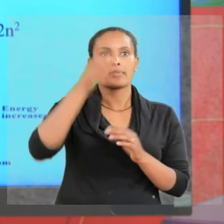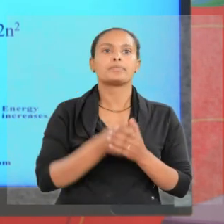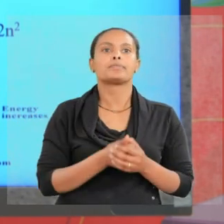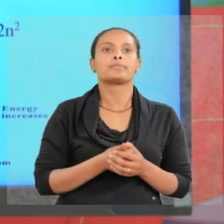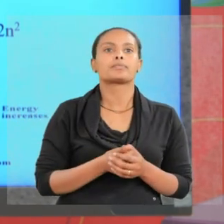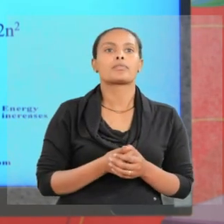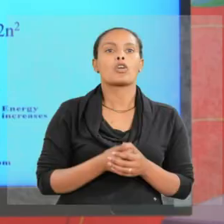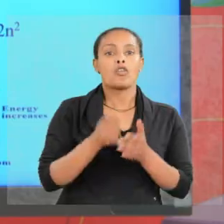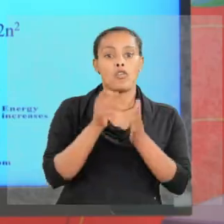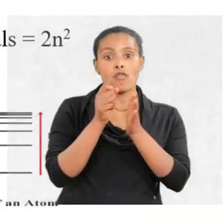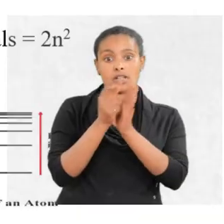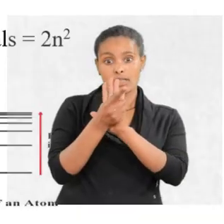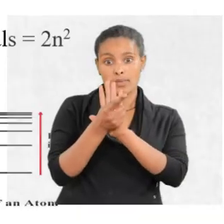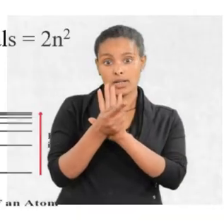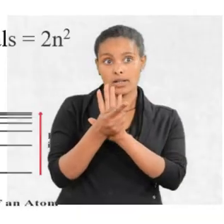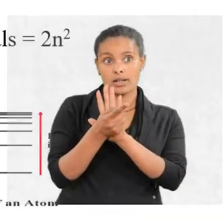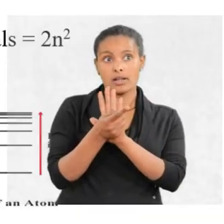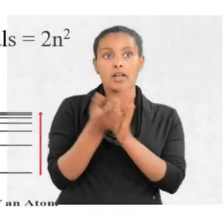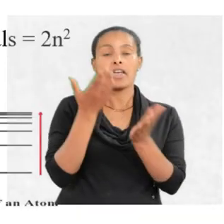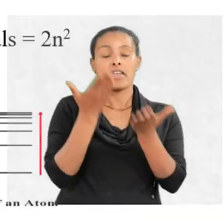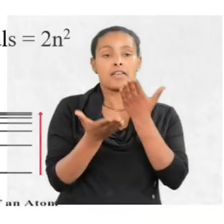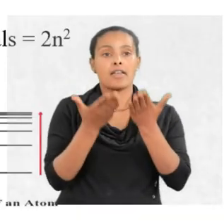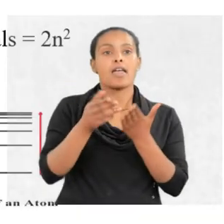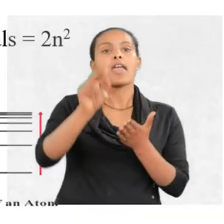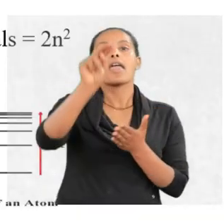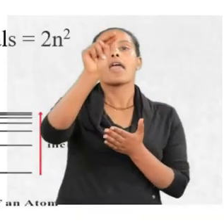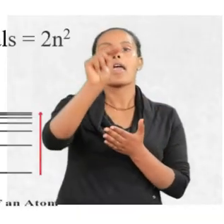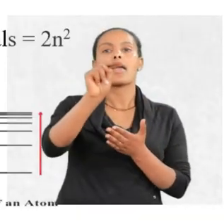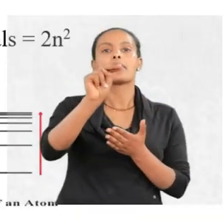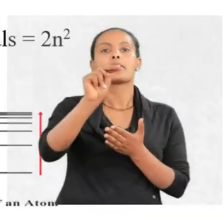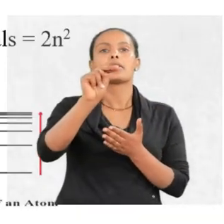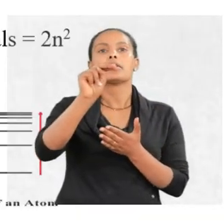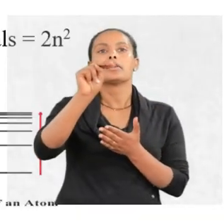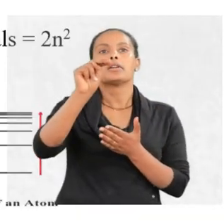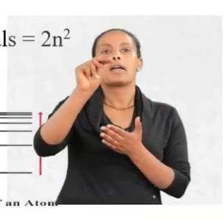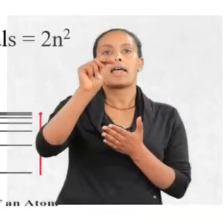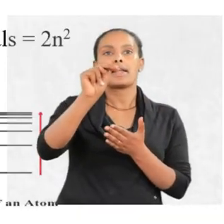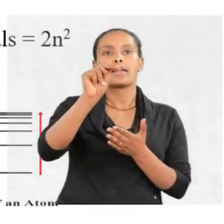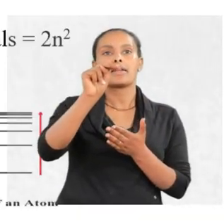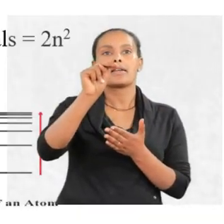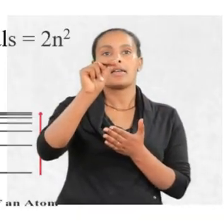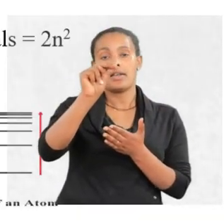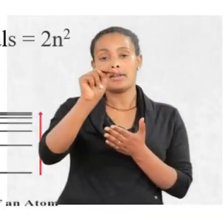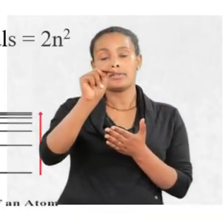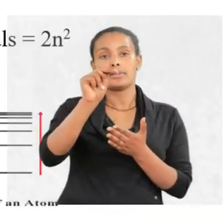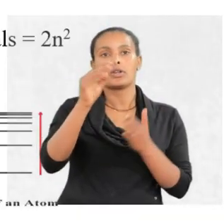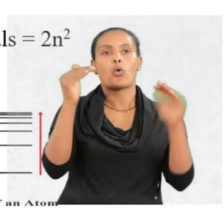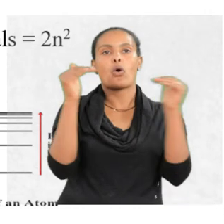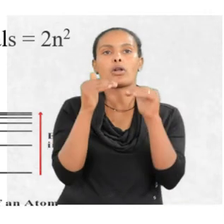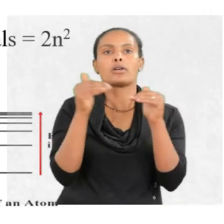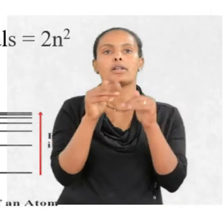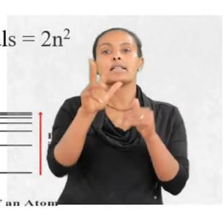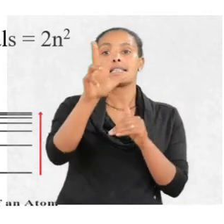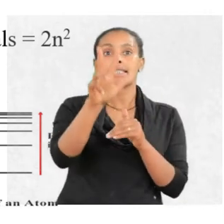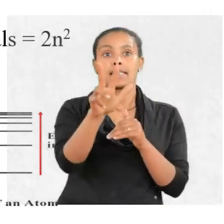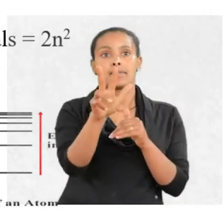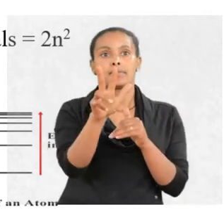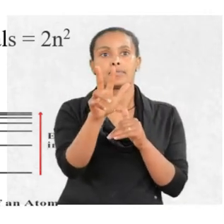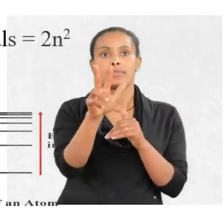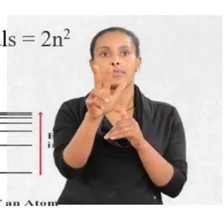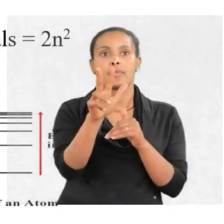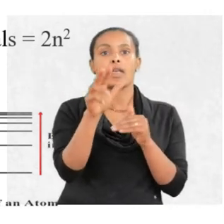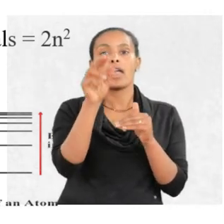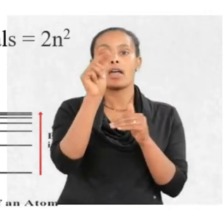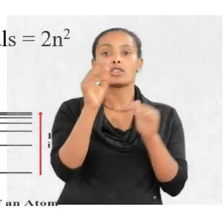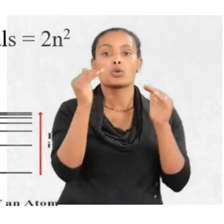For example, if n equals to stream, n